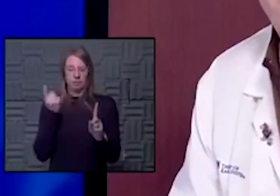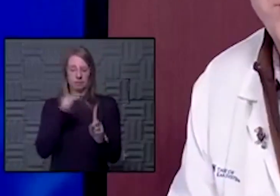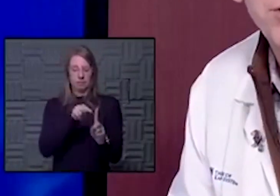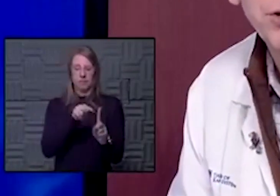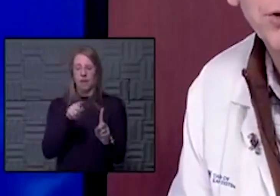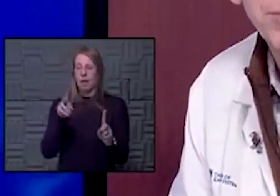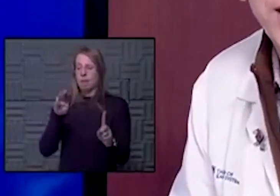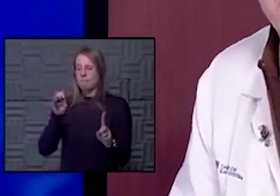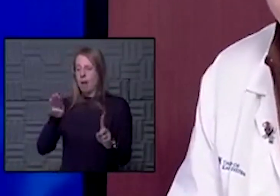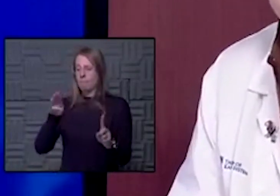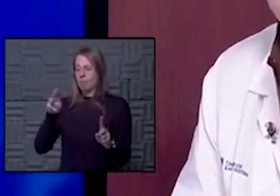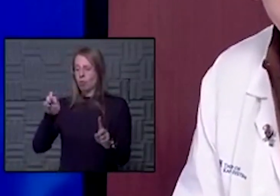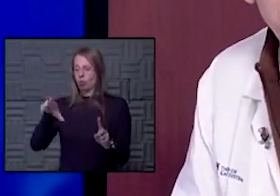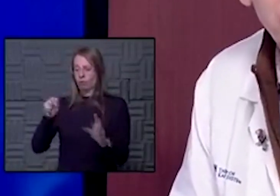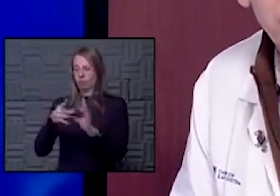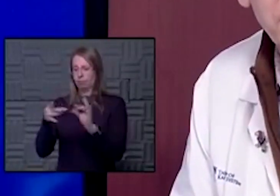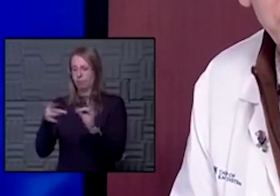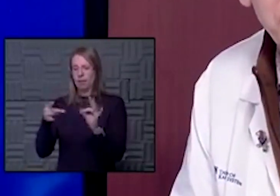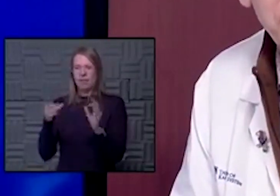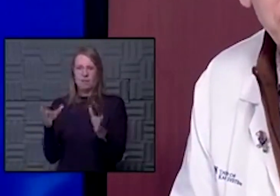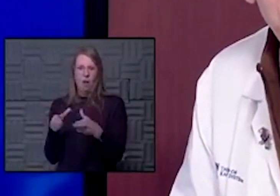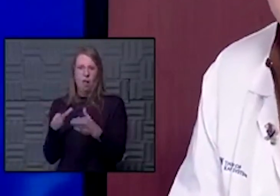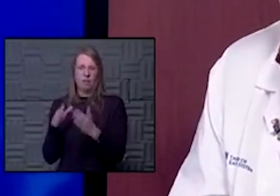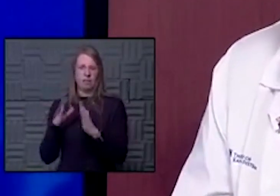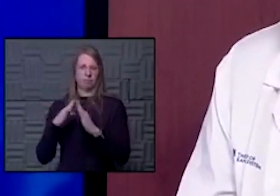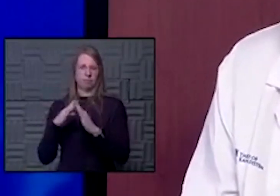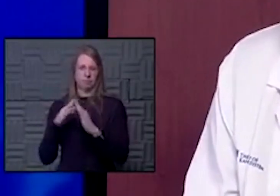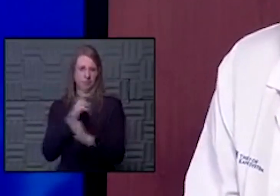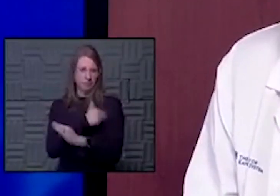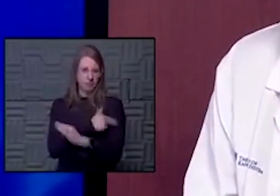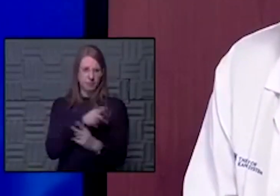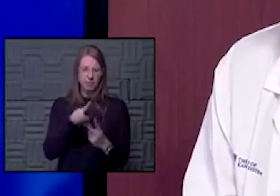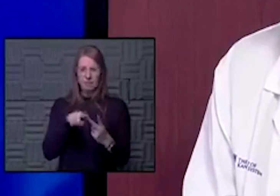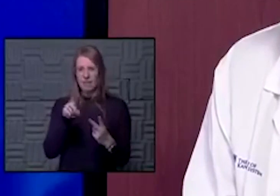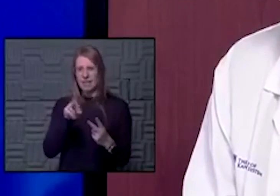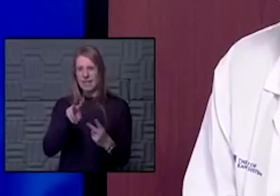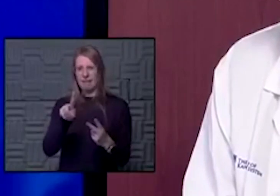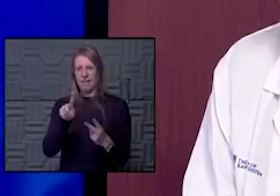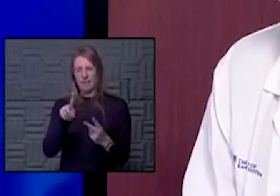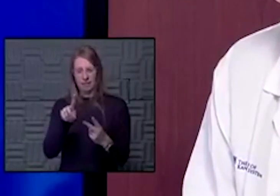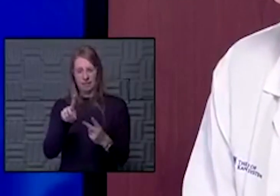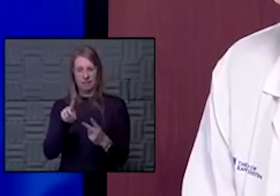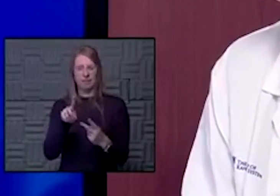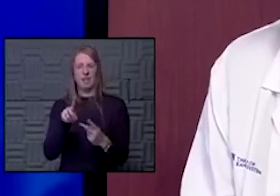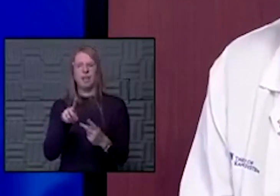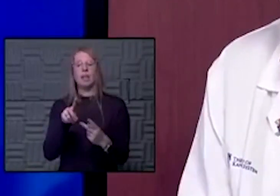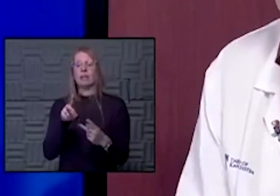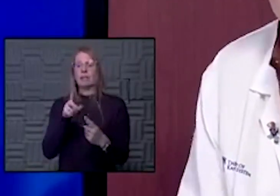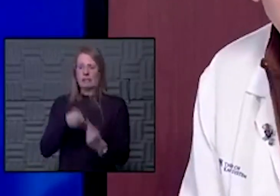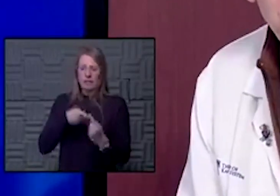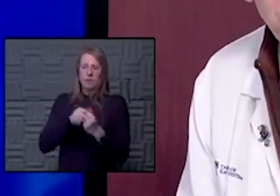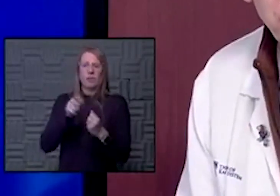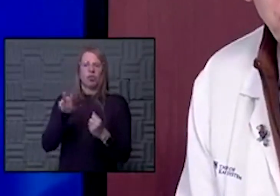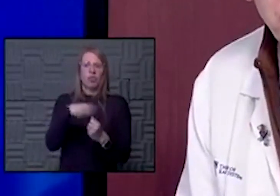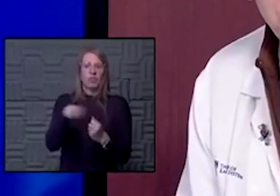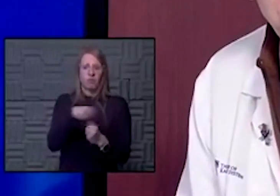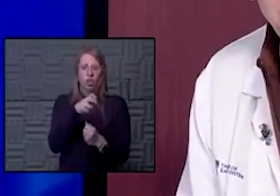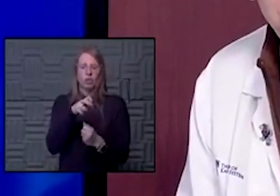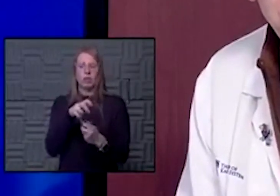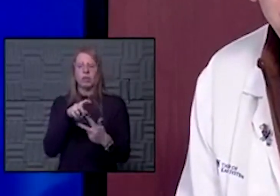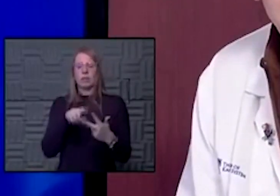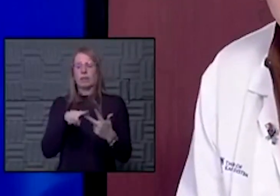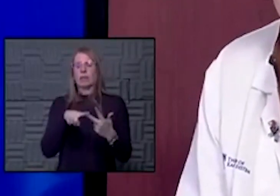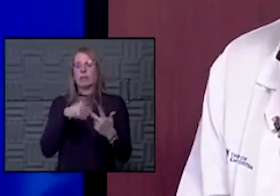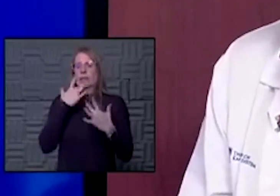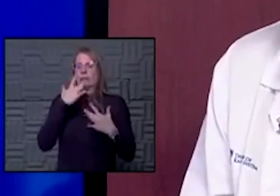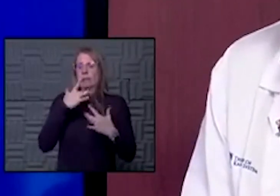from Bob Mosier about those small town hospitals trying to step up. You heard from David about difficulty getting people transferred. You're hearing from us the limitations and